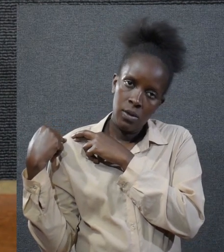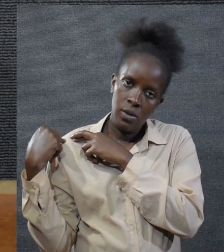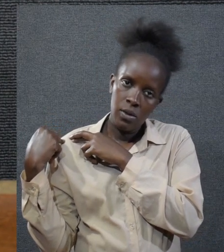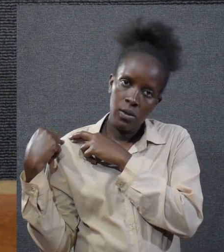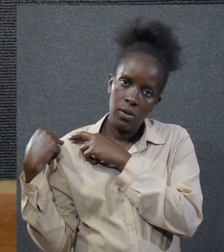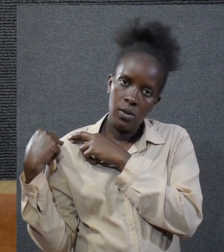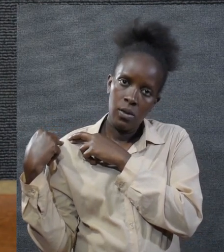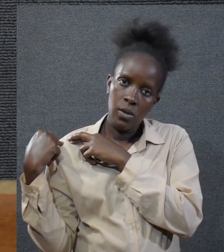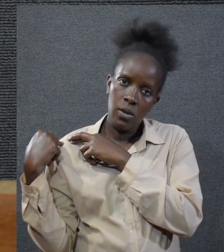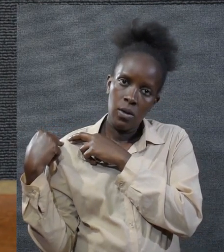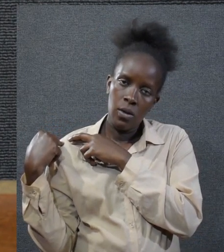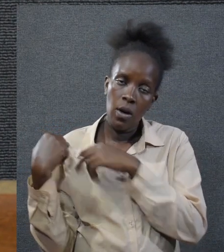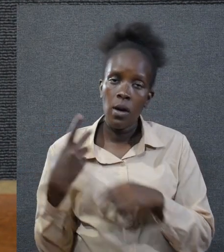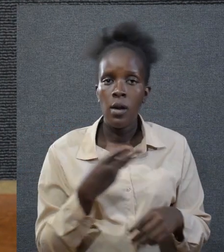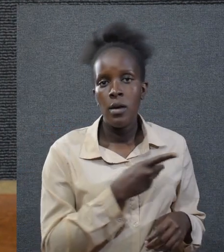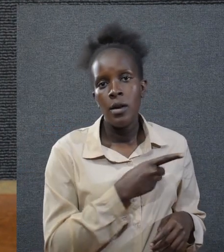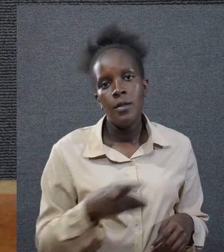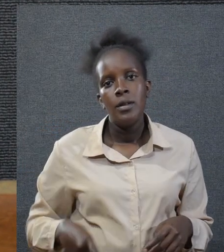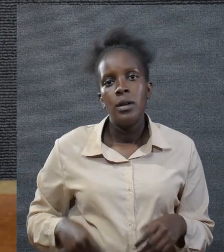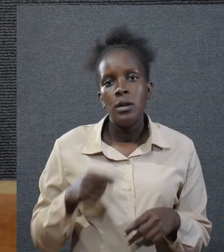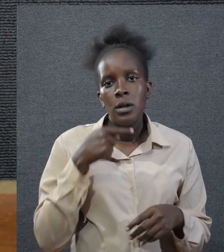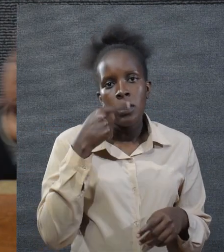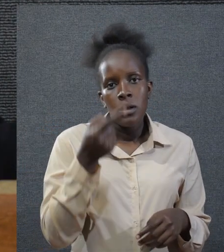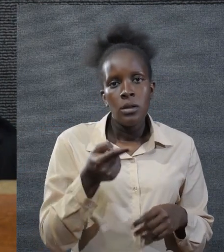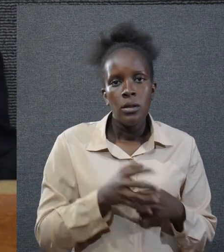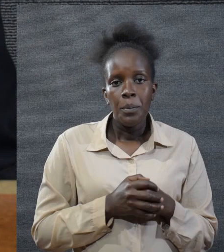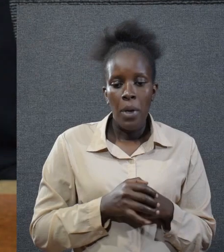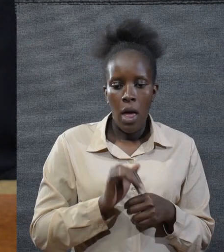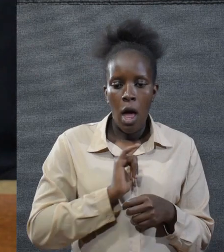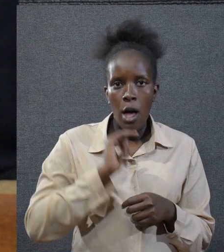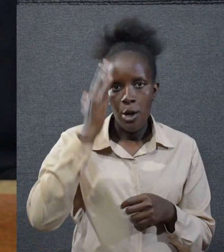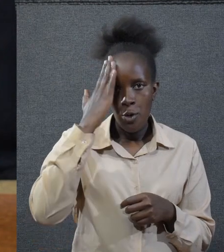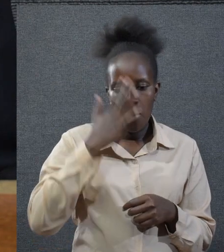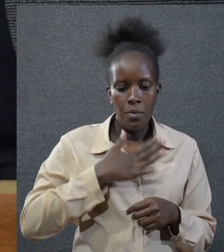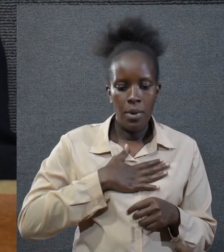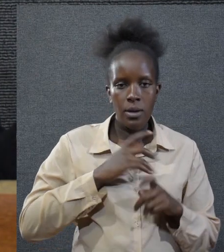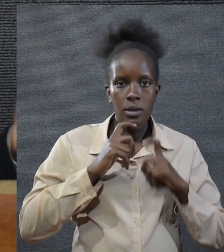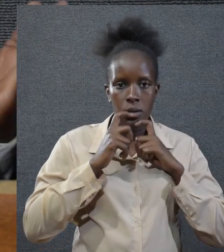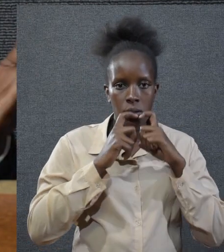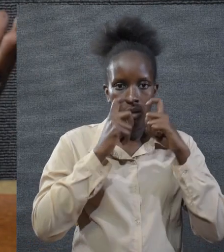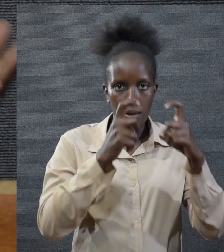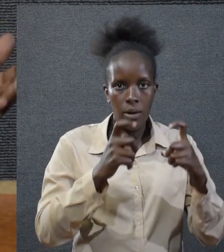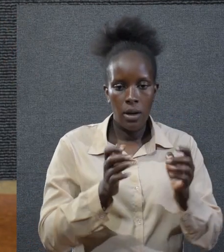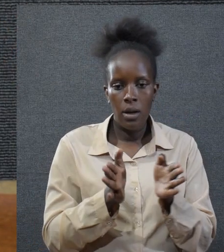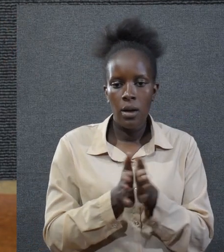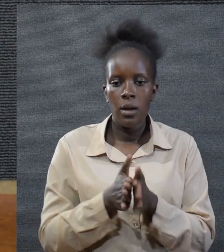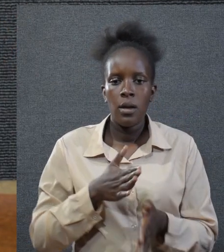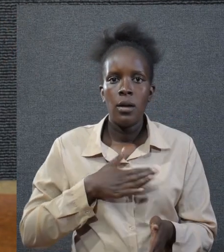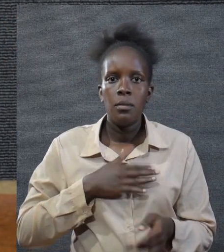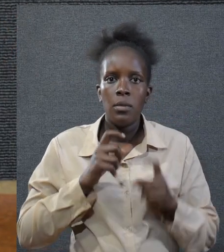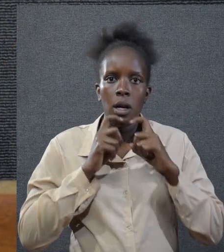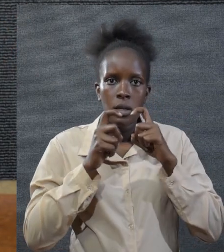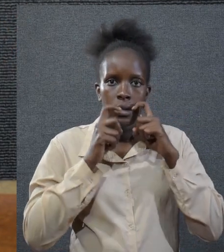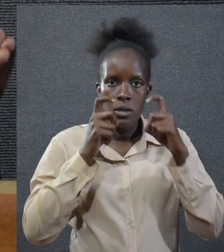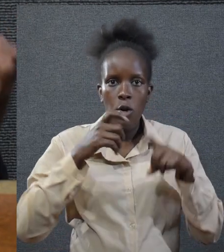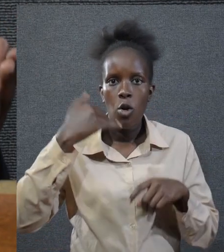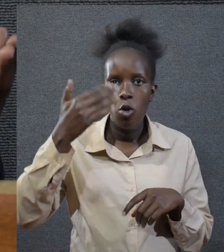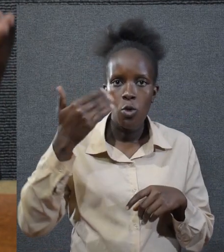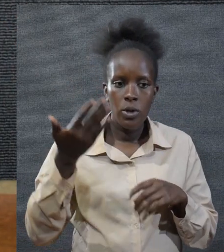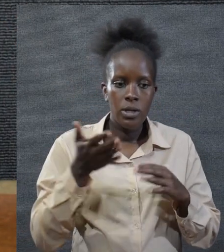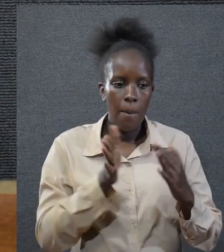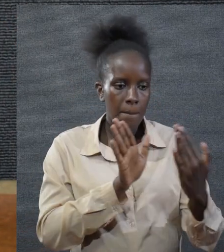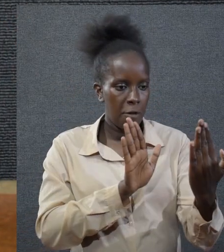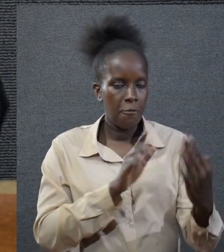must assume responsibility David said I know my sins and my